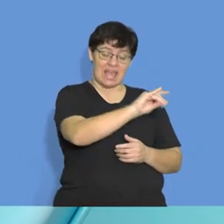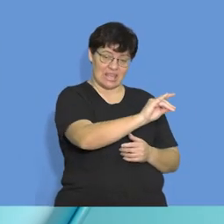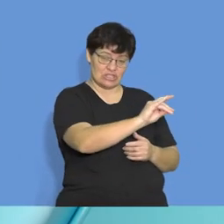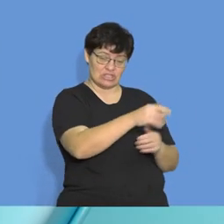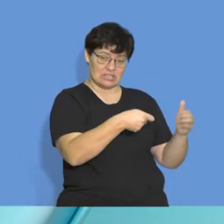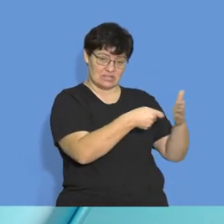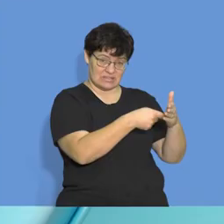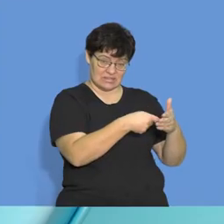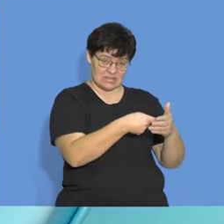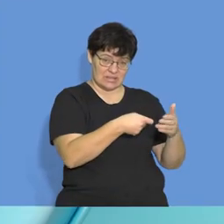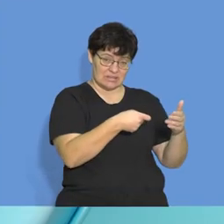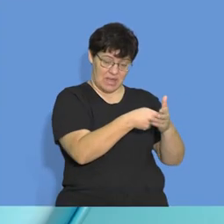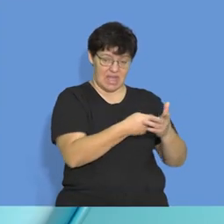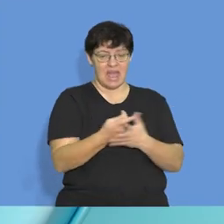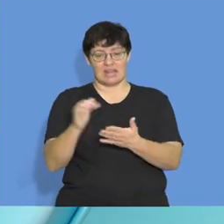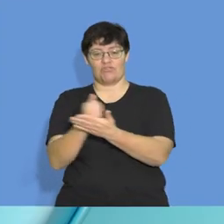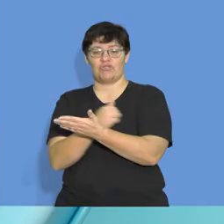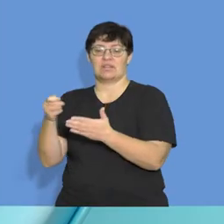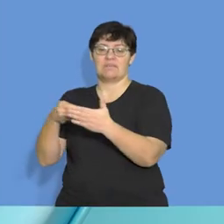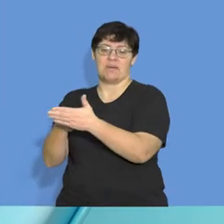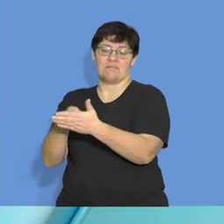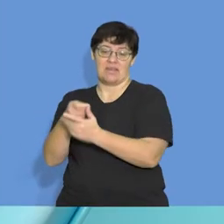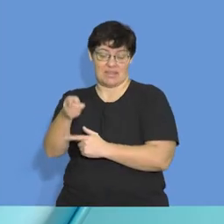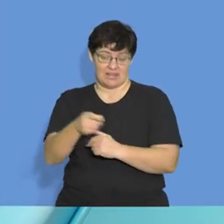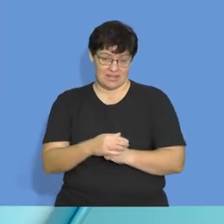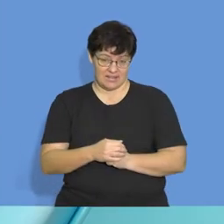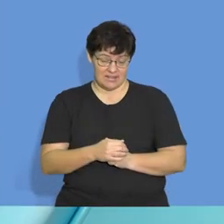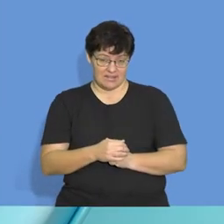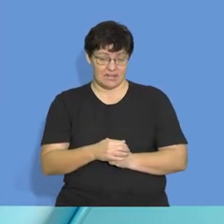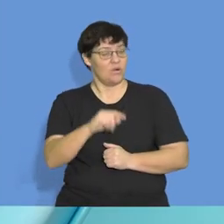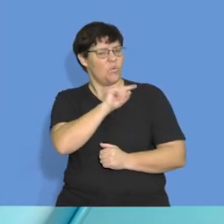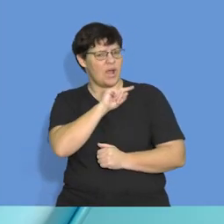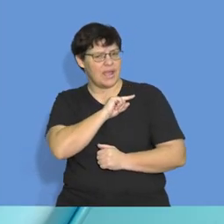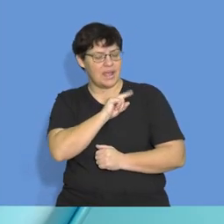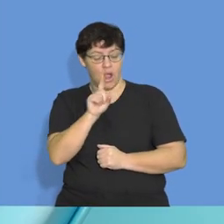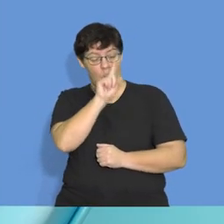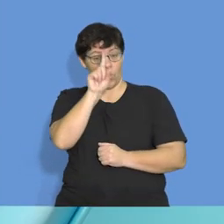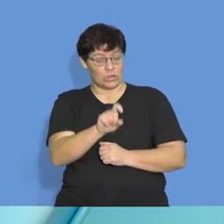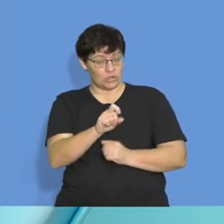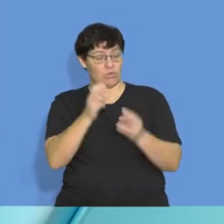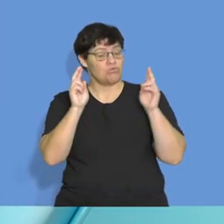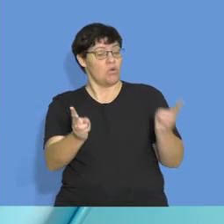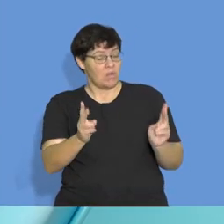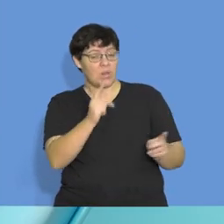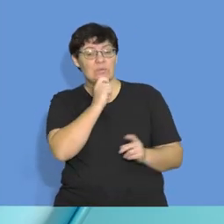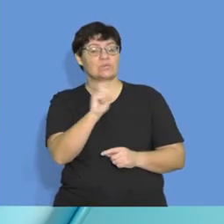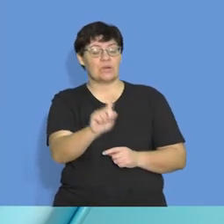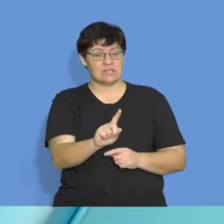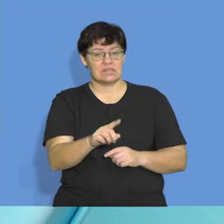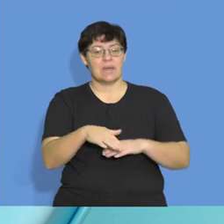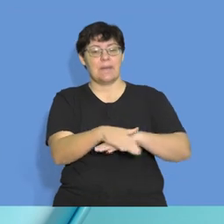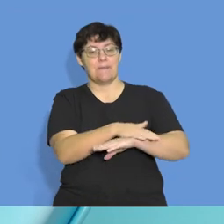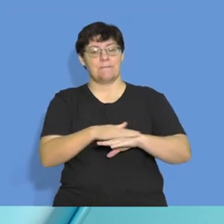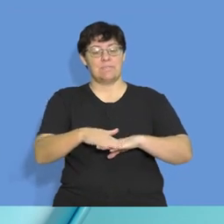and credit purchases. And the reason we do that is because in our questions, we use what is called base